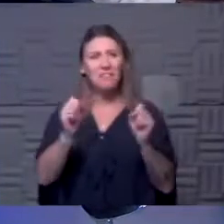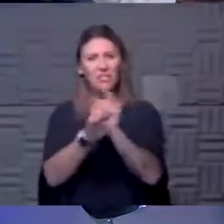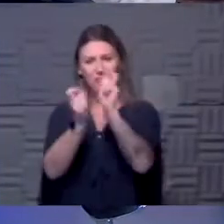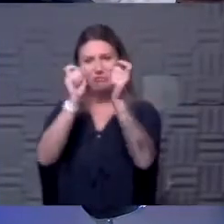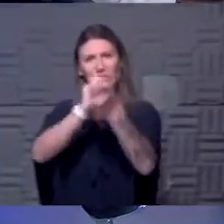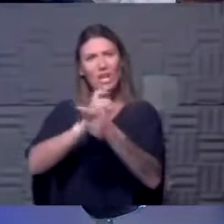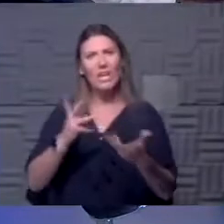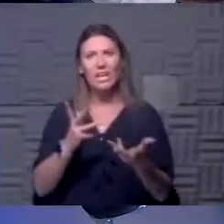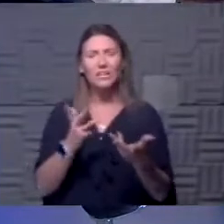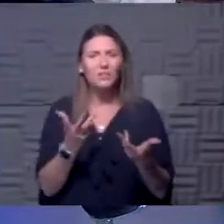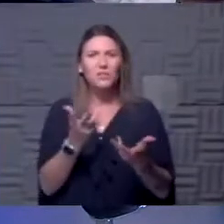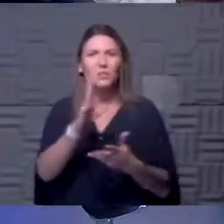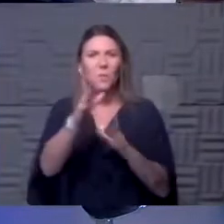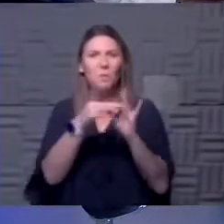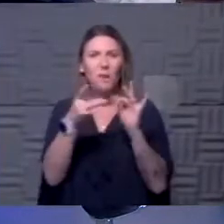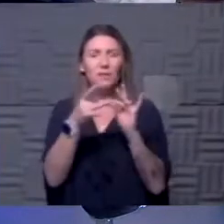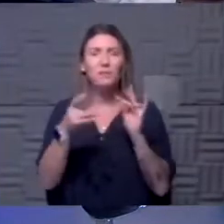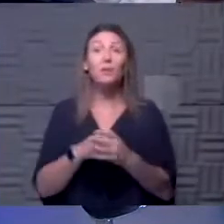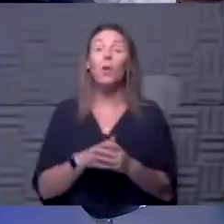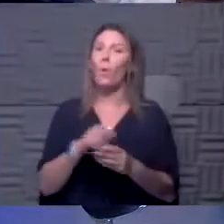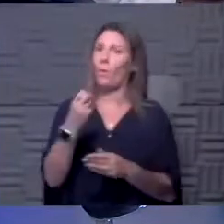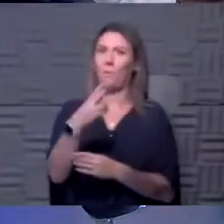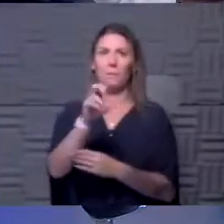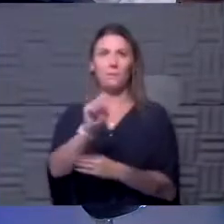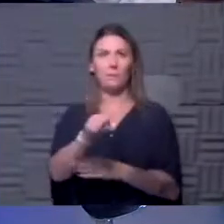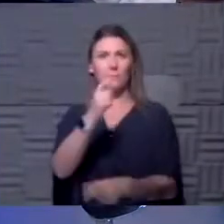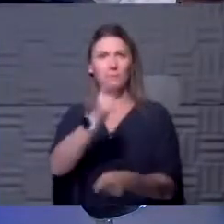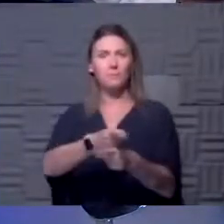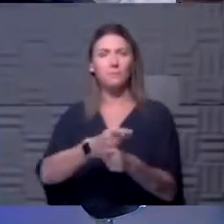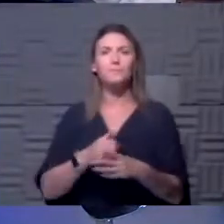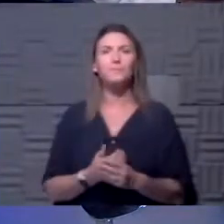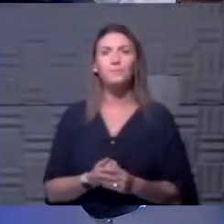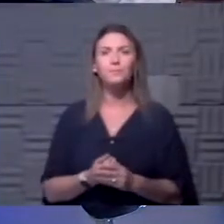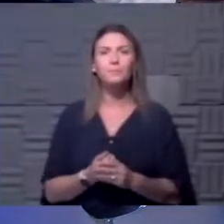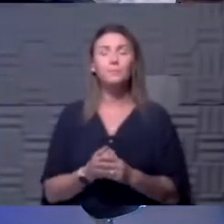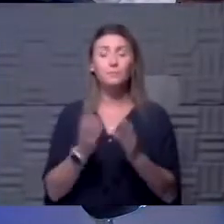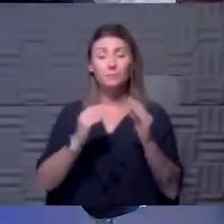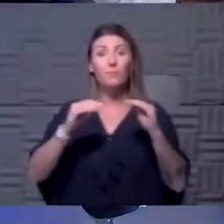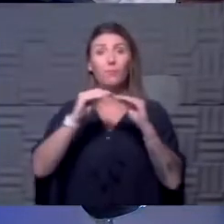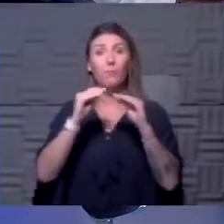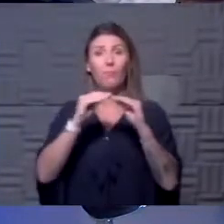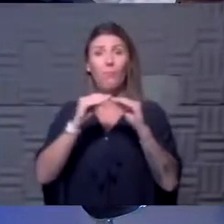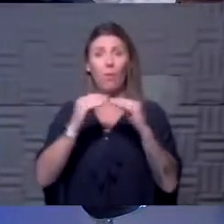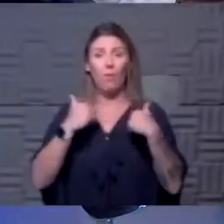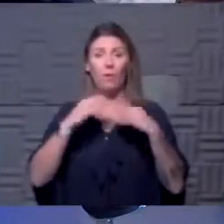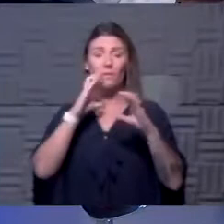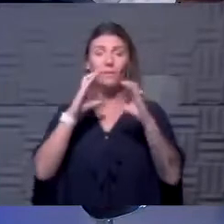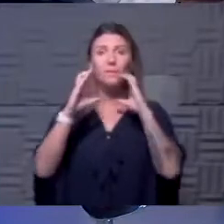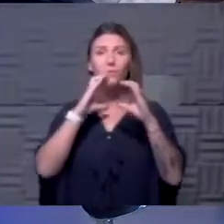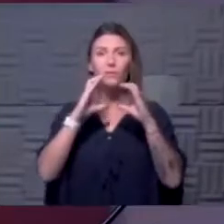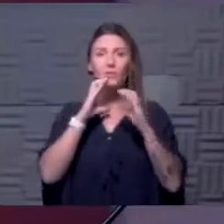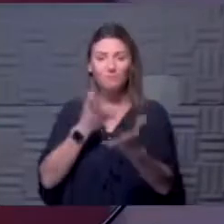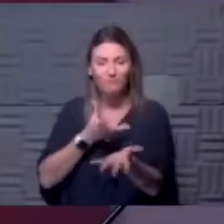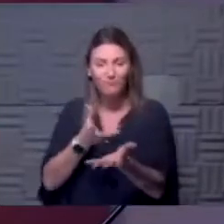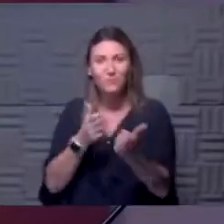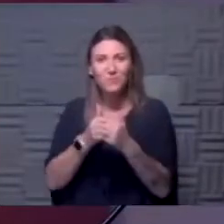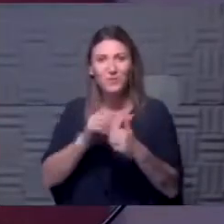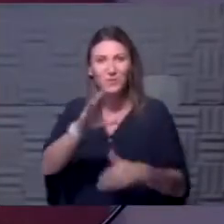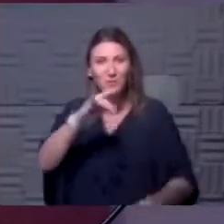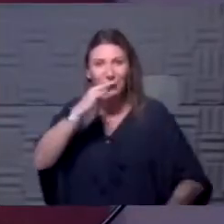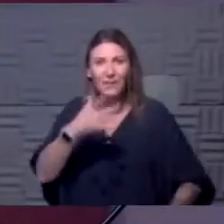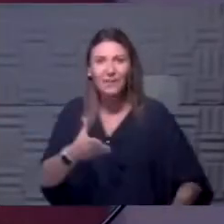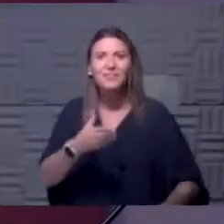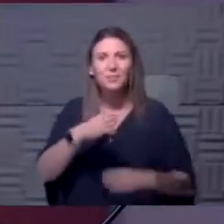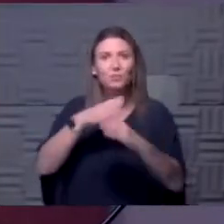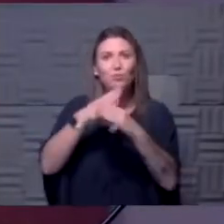What would your message be about that? Yeah. Oh, I think that's right. I think, you know, the more we have the conversation with our children, this is to, right, to